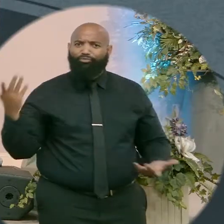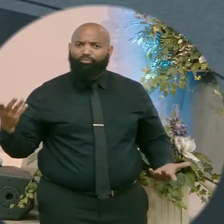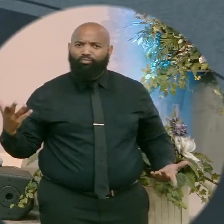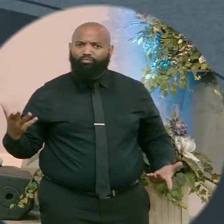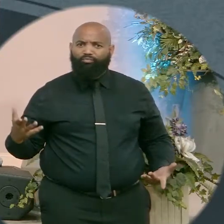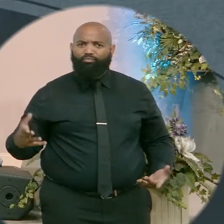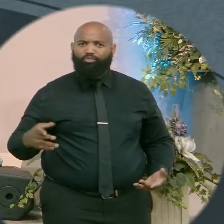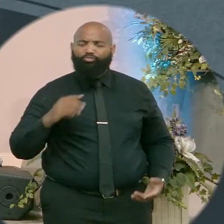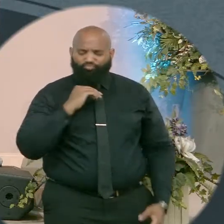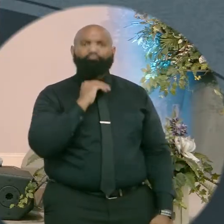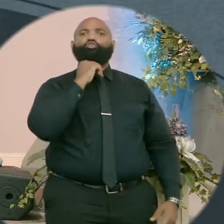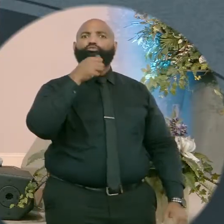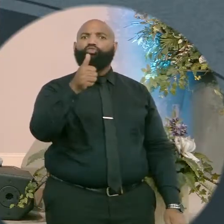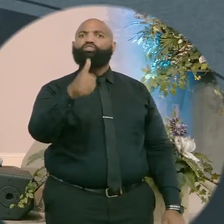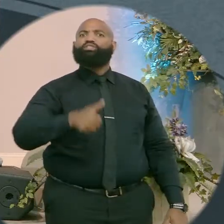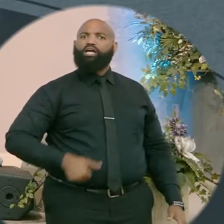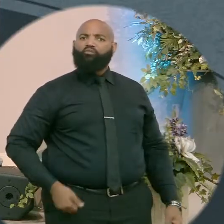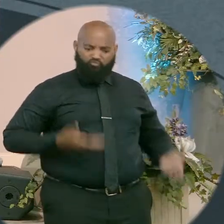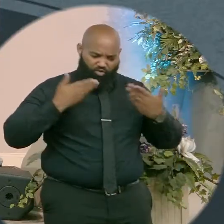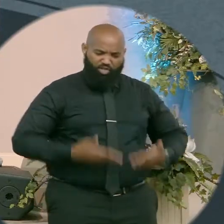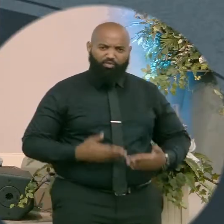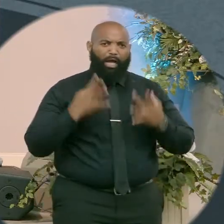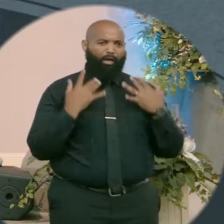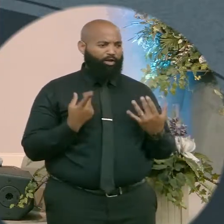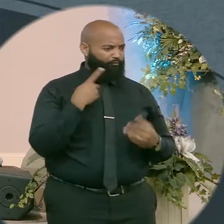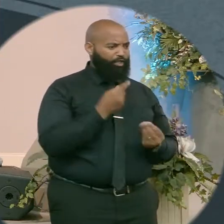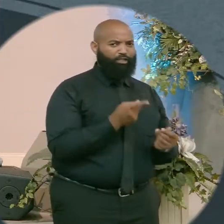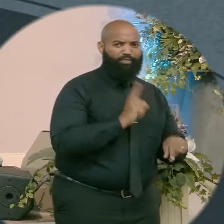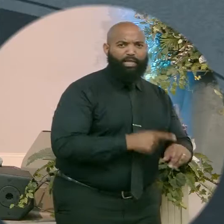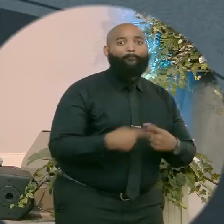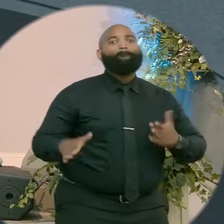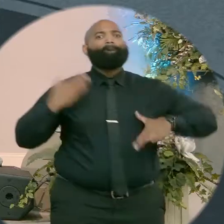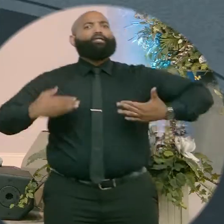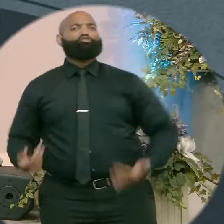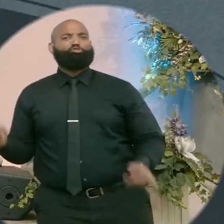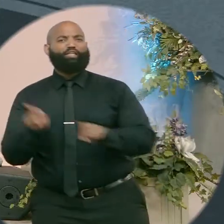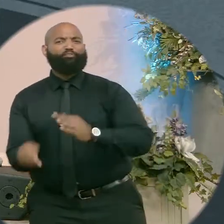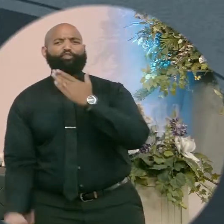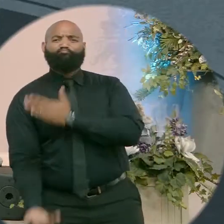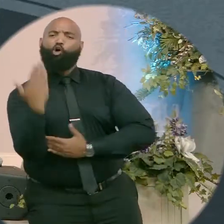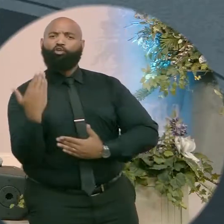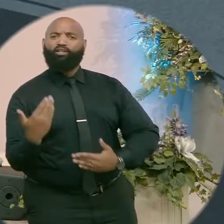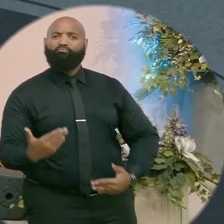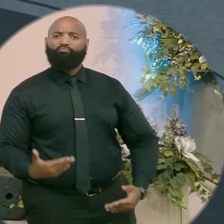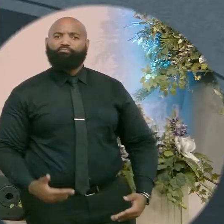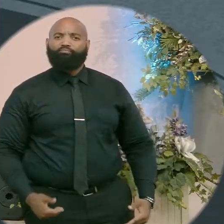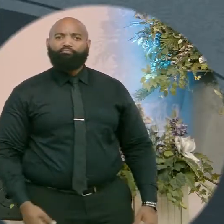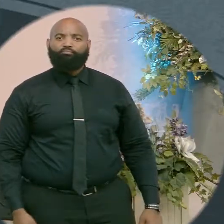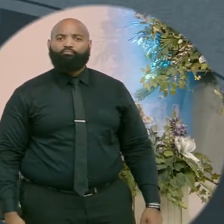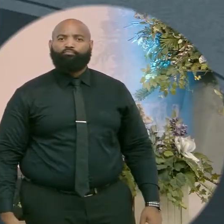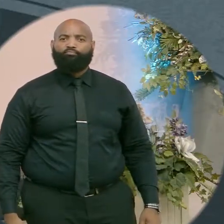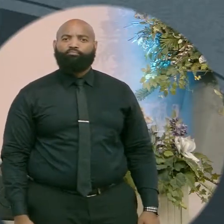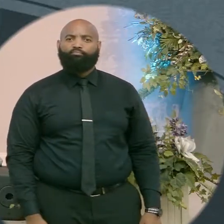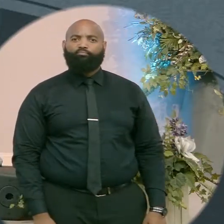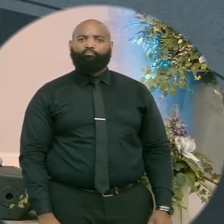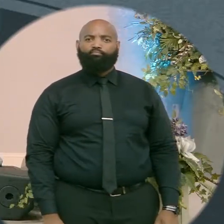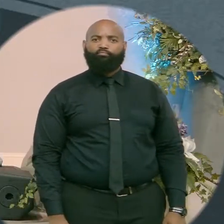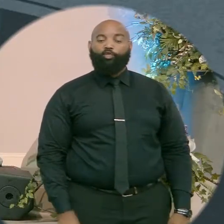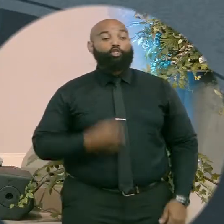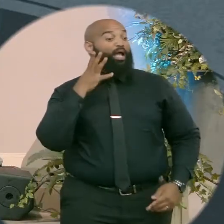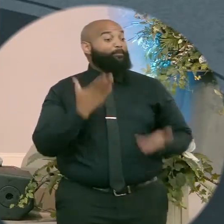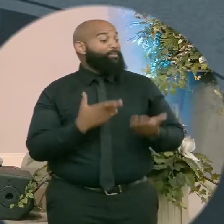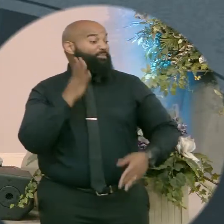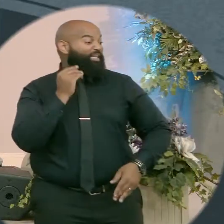You better lift up your head and say, weep it may endure for the night, but joy comes in the morning. I might be